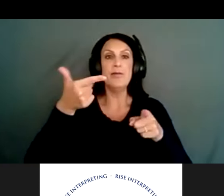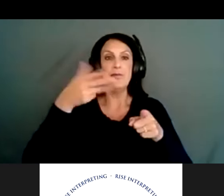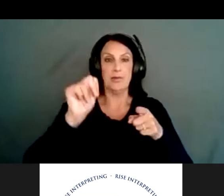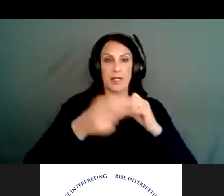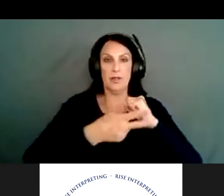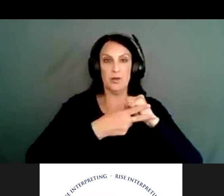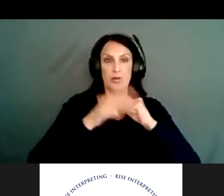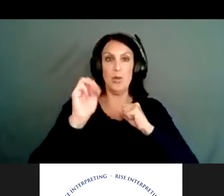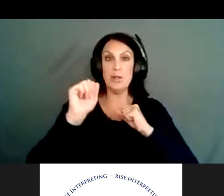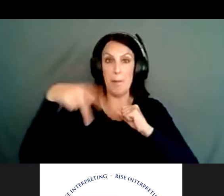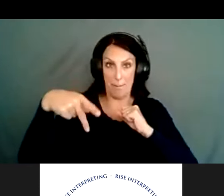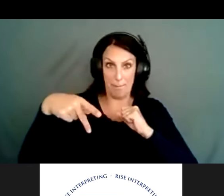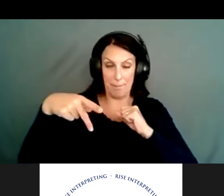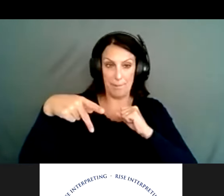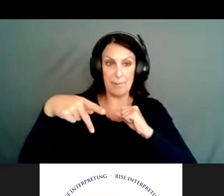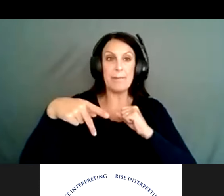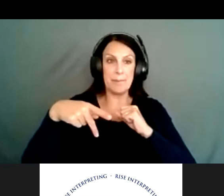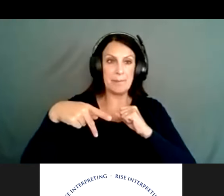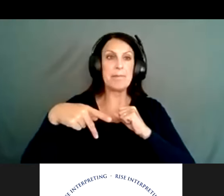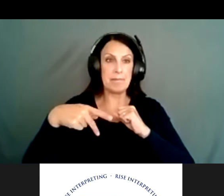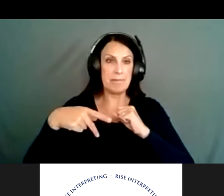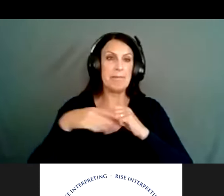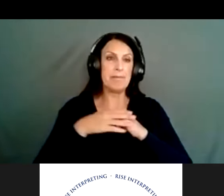of what we can bring, hopefully, here to California shortly.